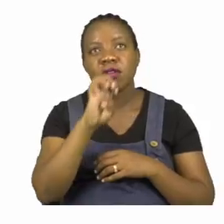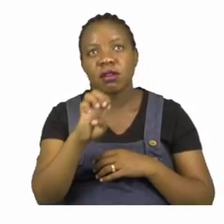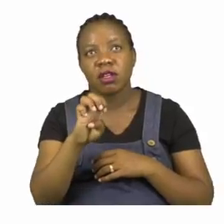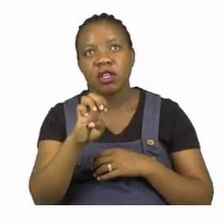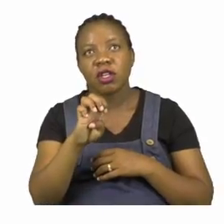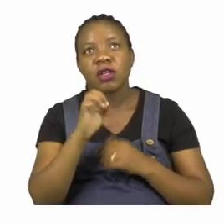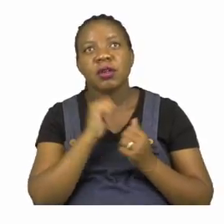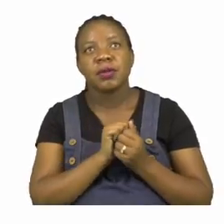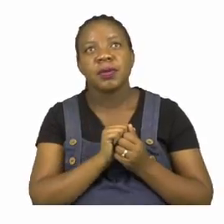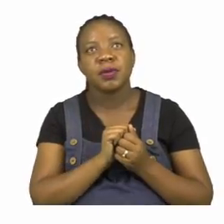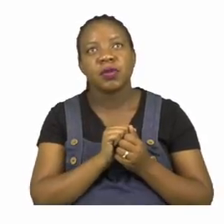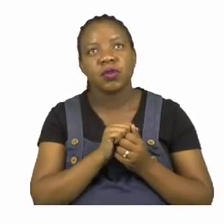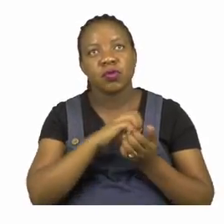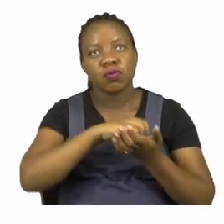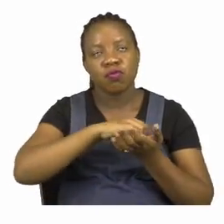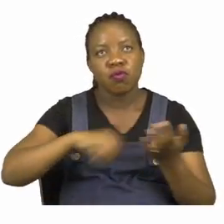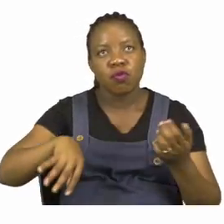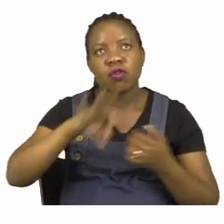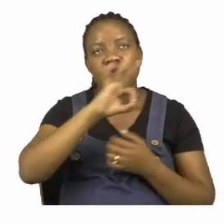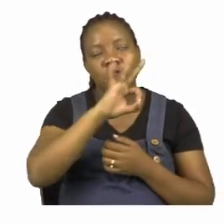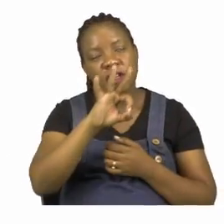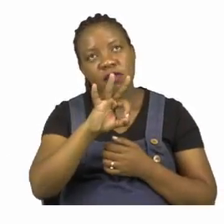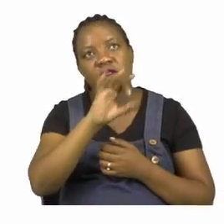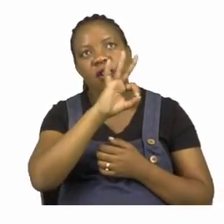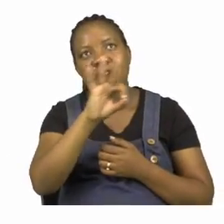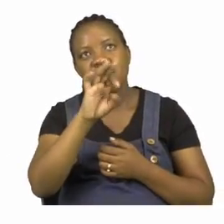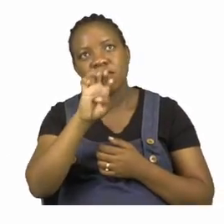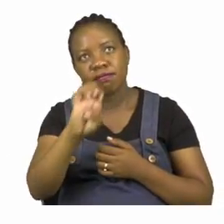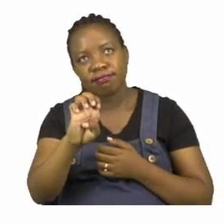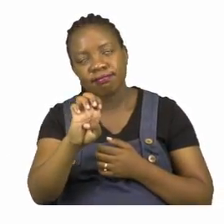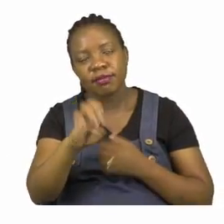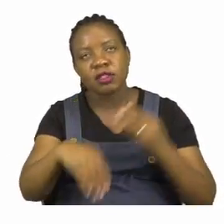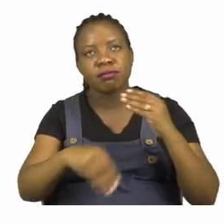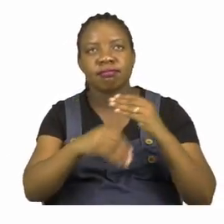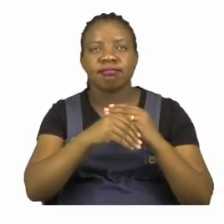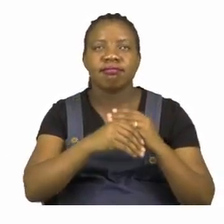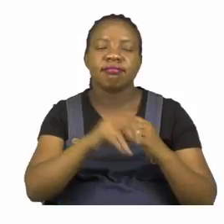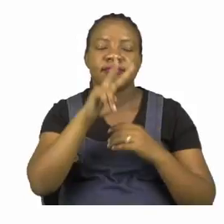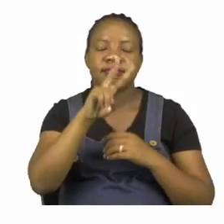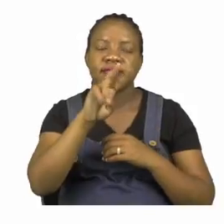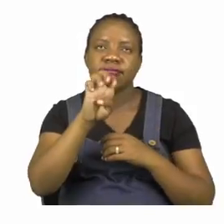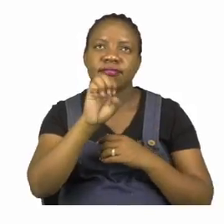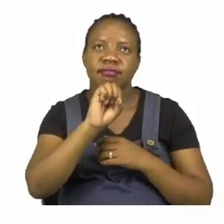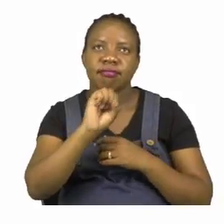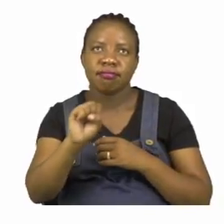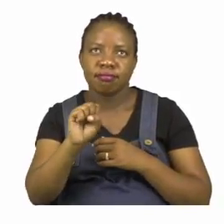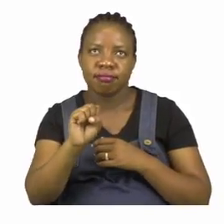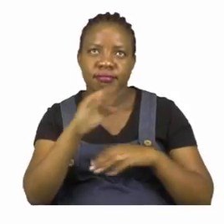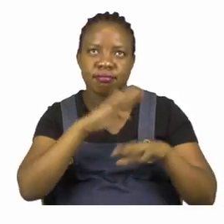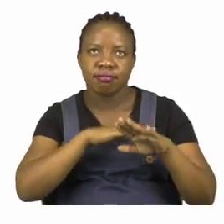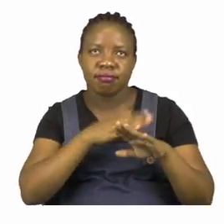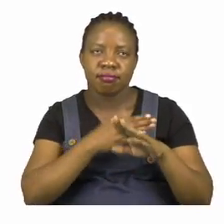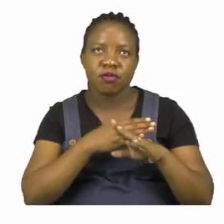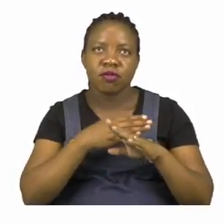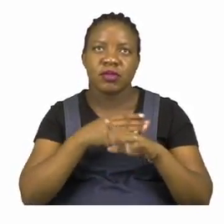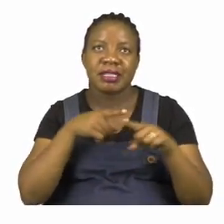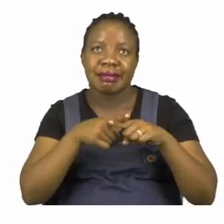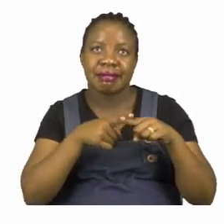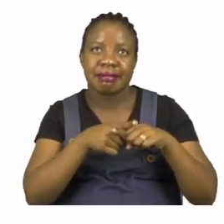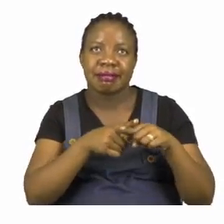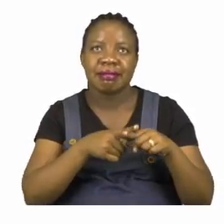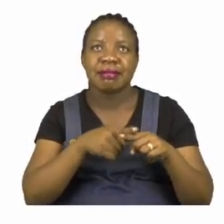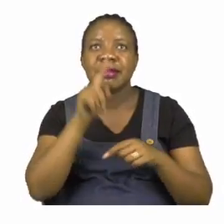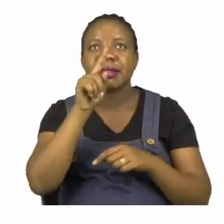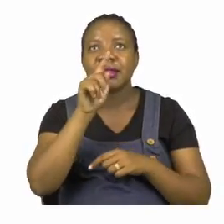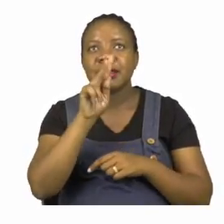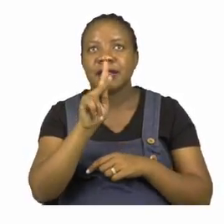back at them before you answer. Let's take a look at number one for the first few using